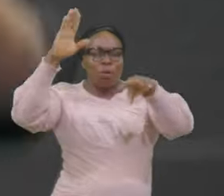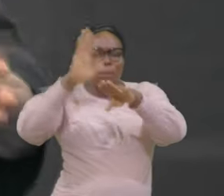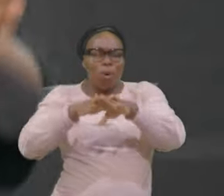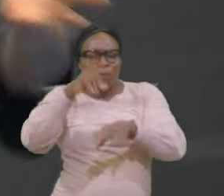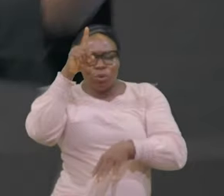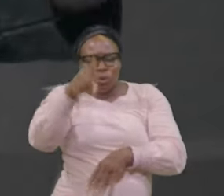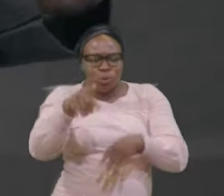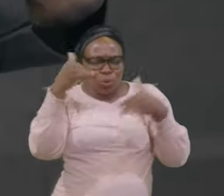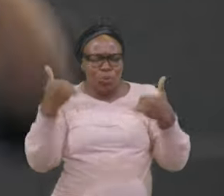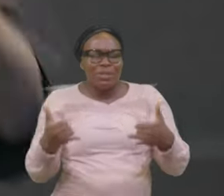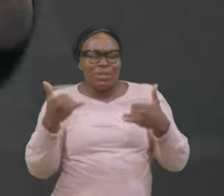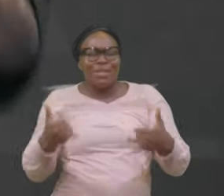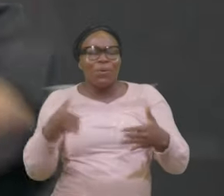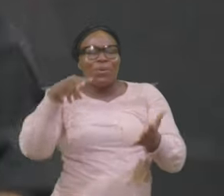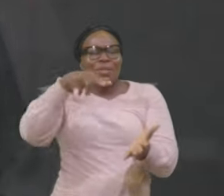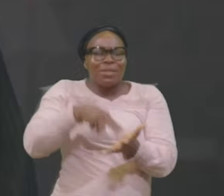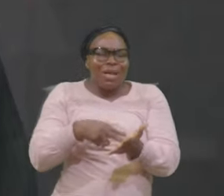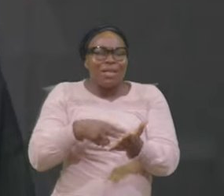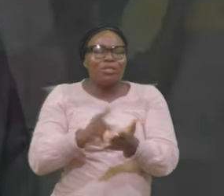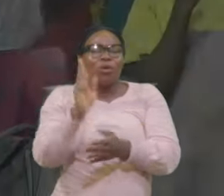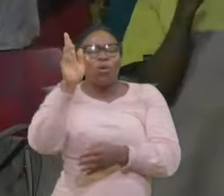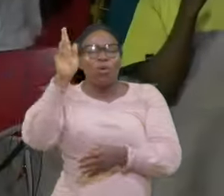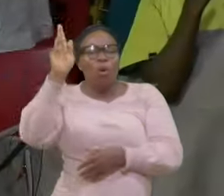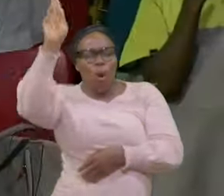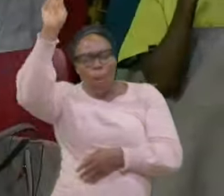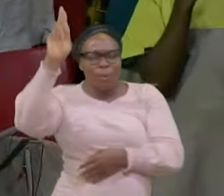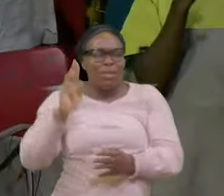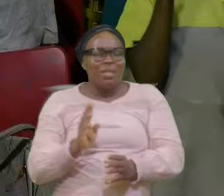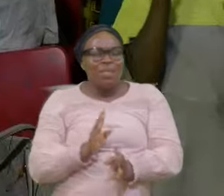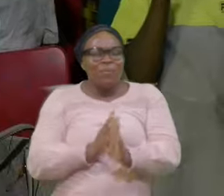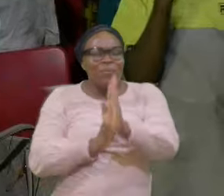Up Erect In Jesus Name